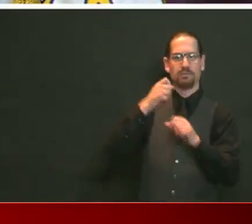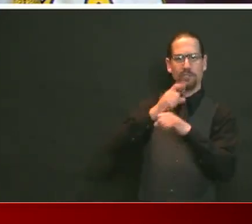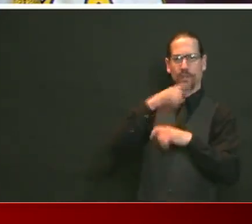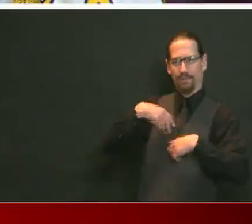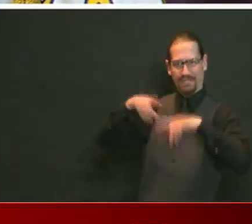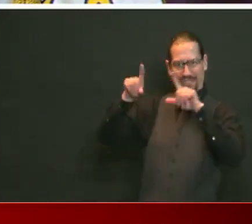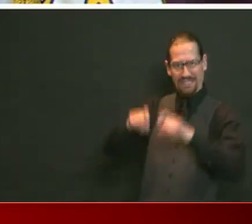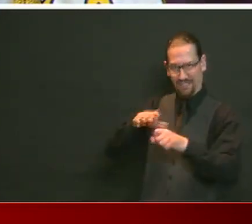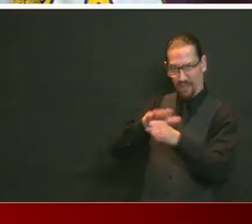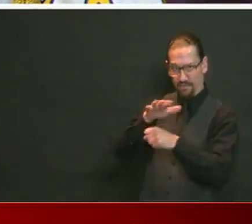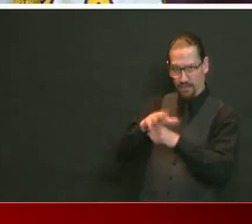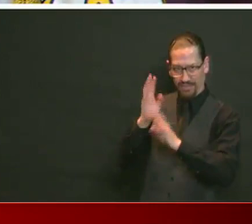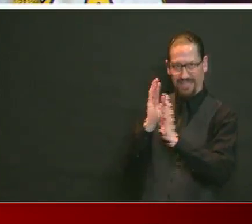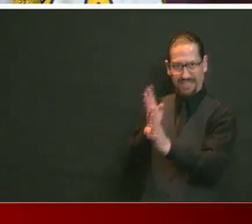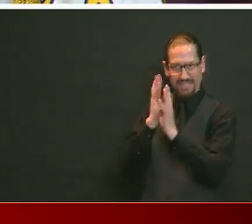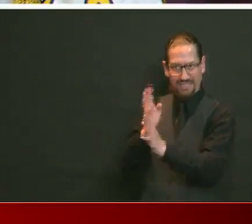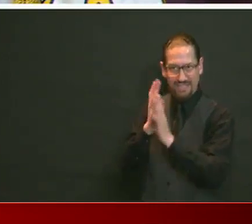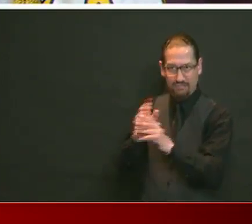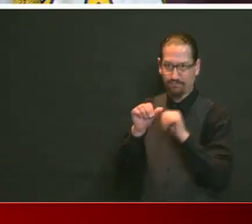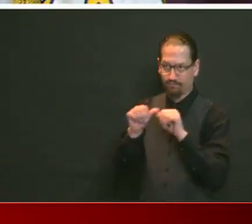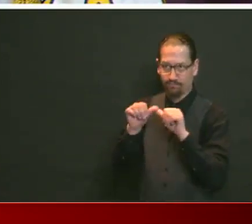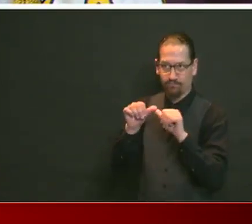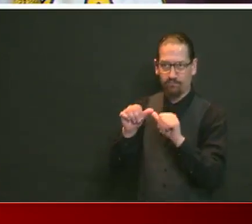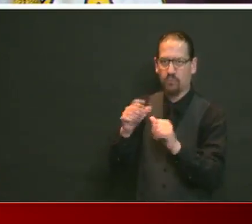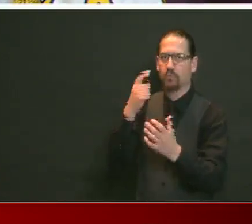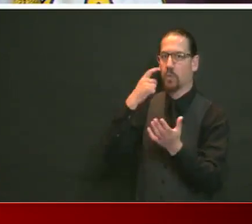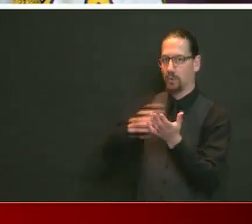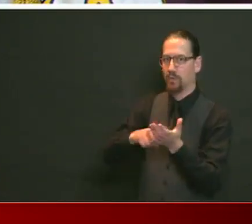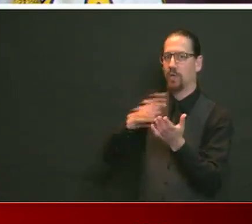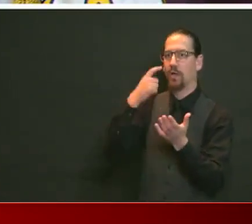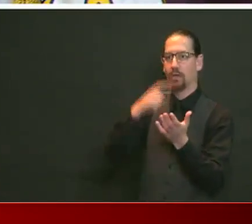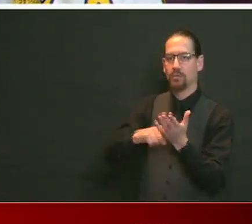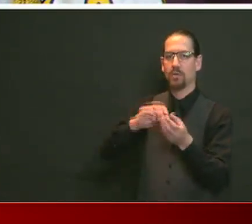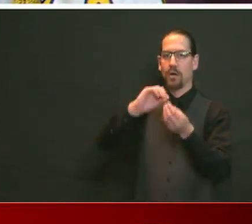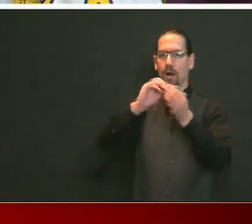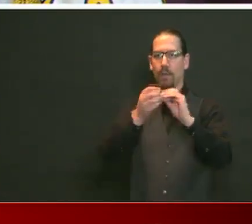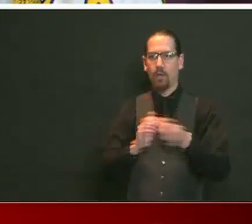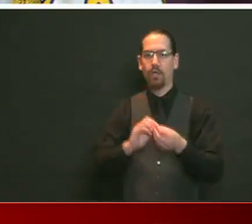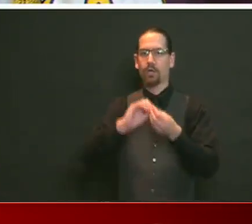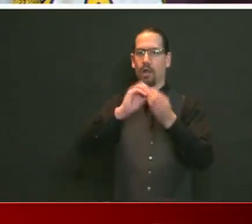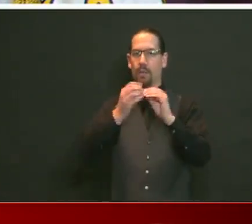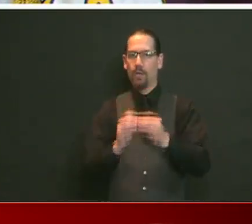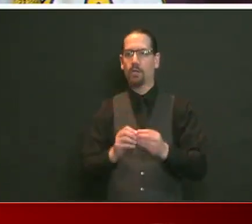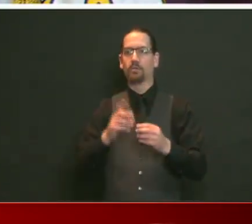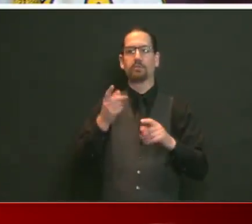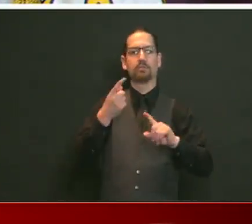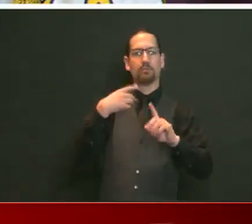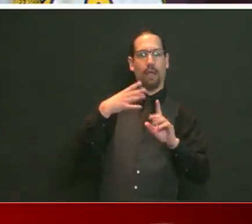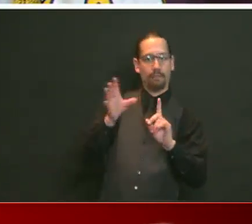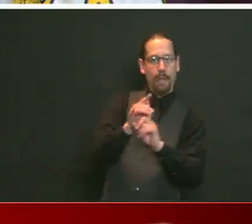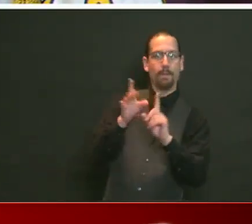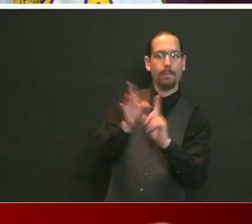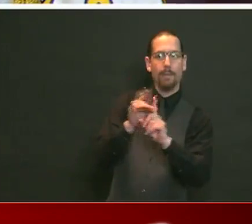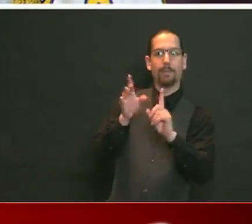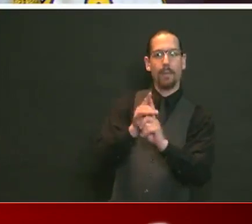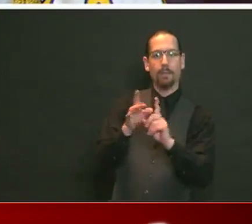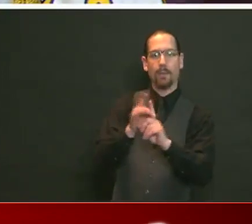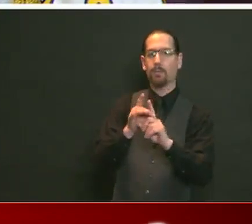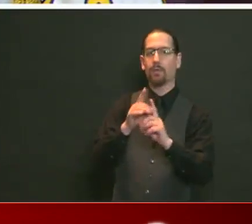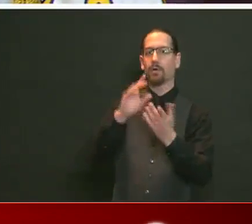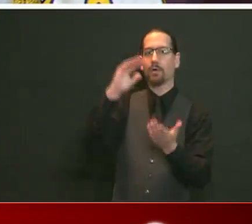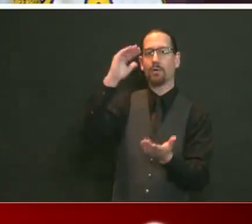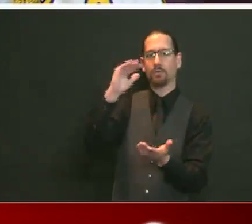start to see, over time, the percent of people who are positive start to decrease. The focus is being less than